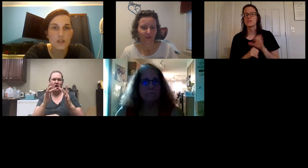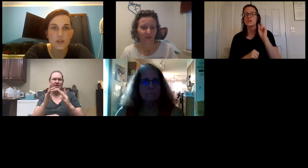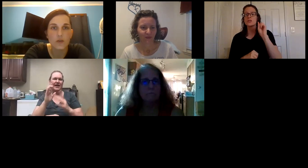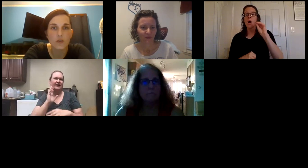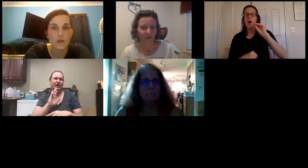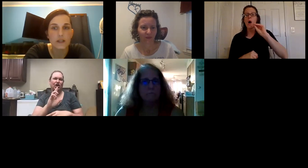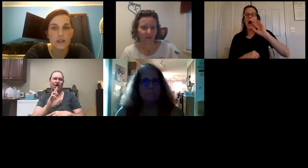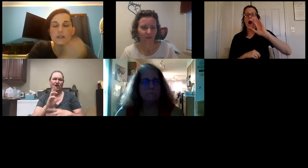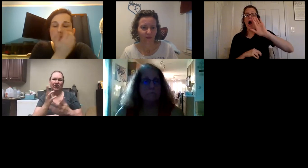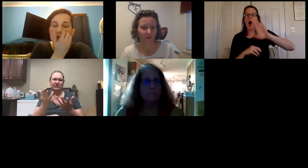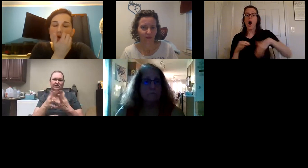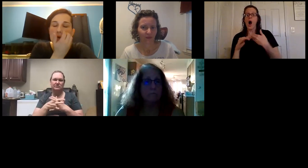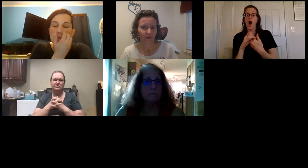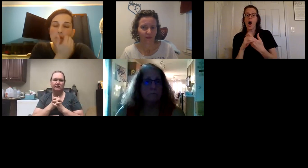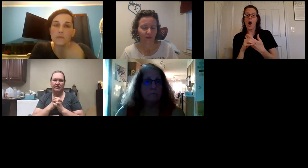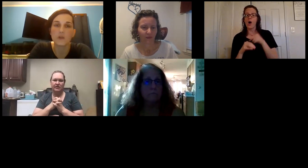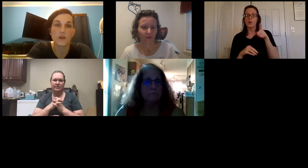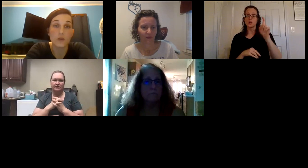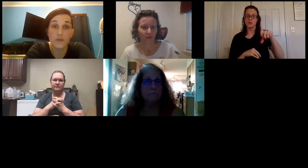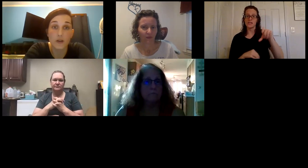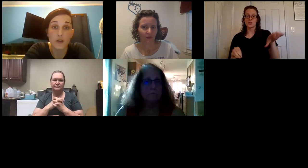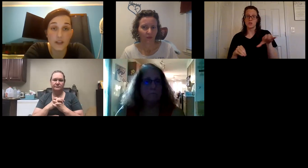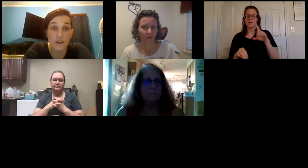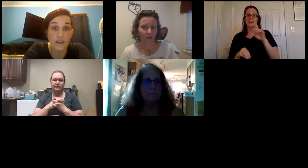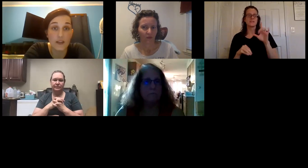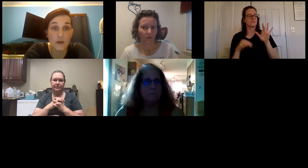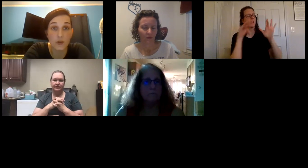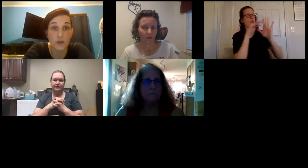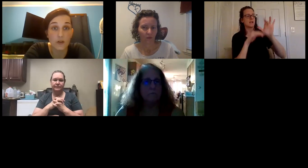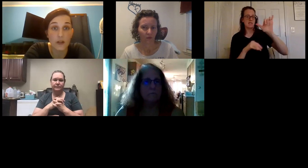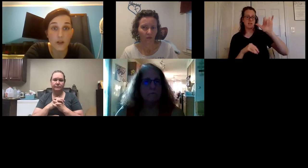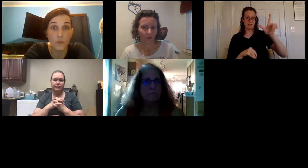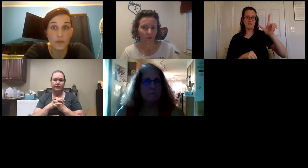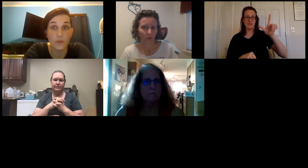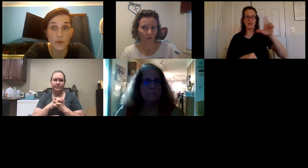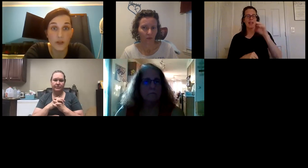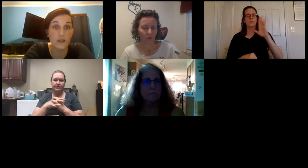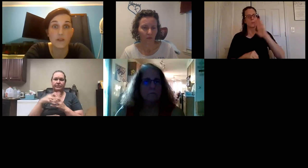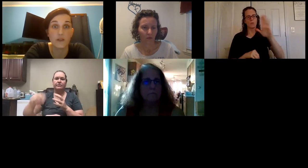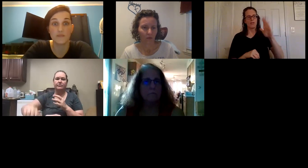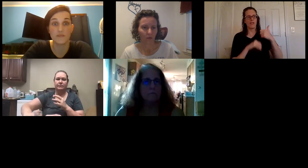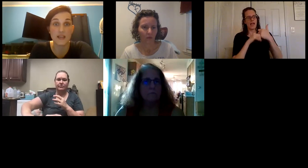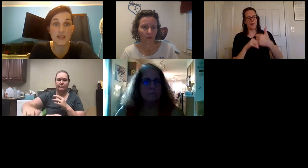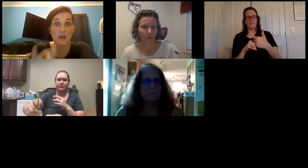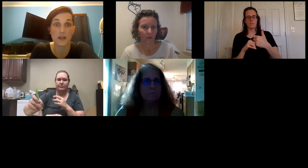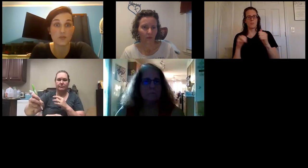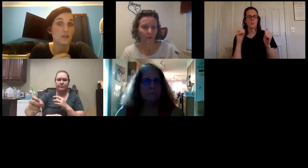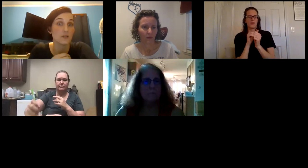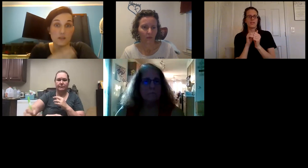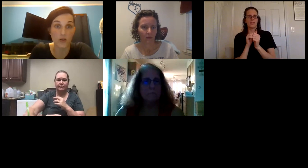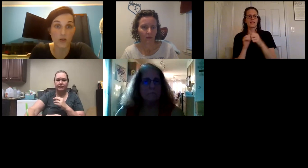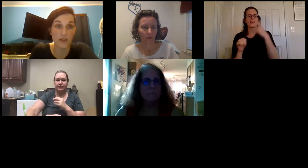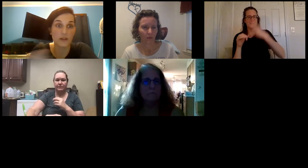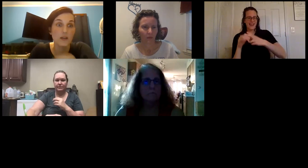need to do is um get a hold of young living they will help with name address